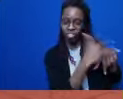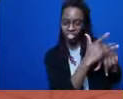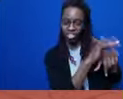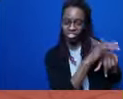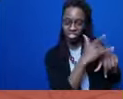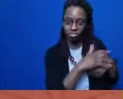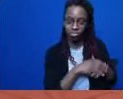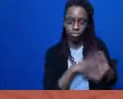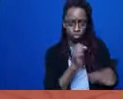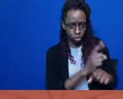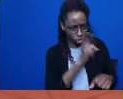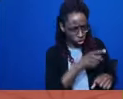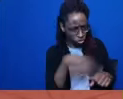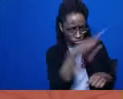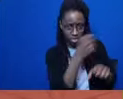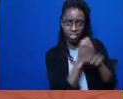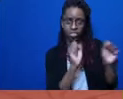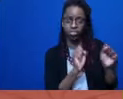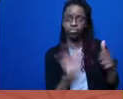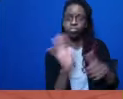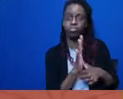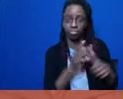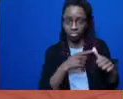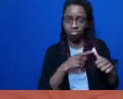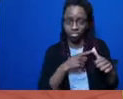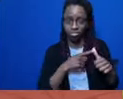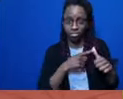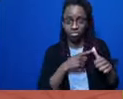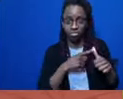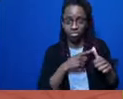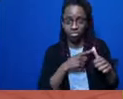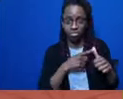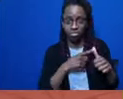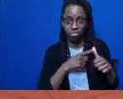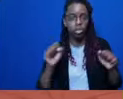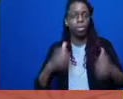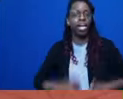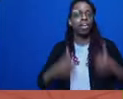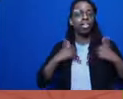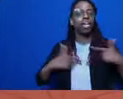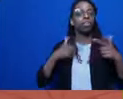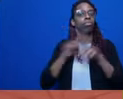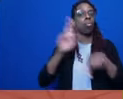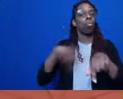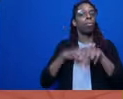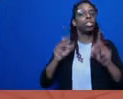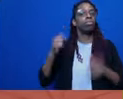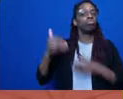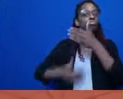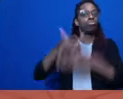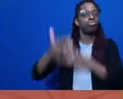her life as a person who had gone through trauma her entire life. So I'm going to